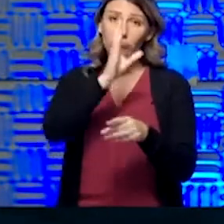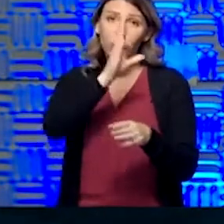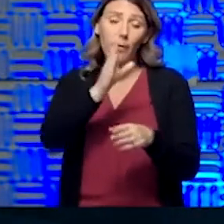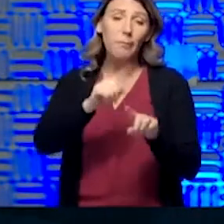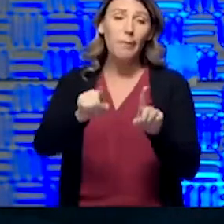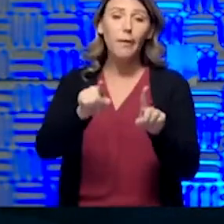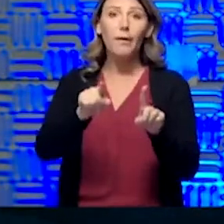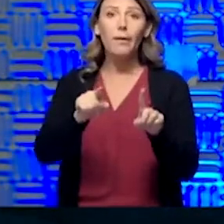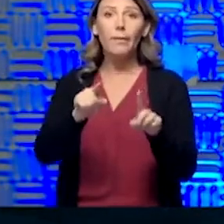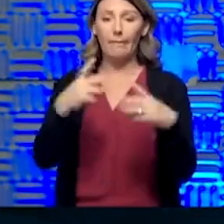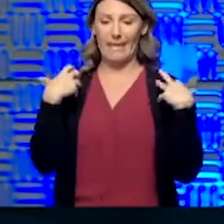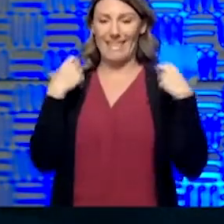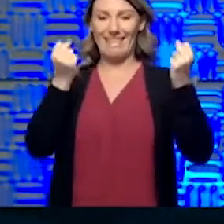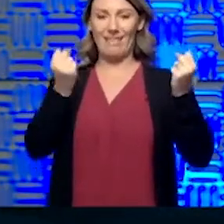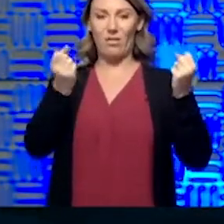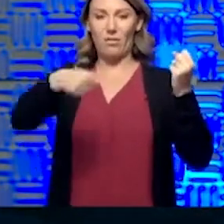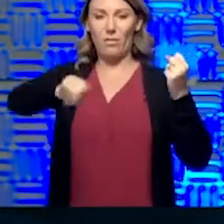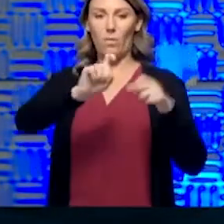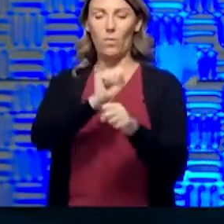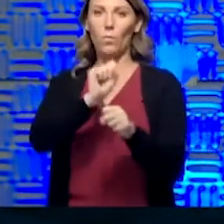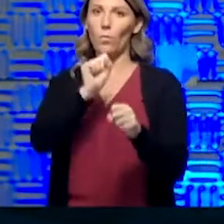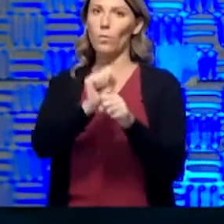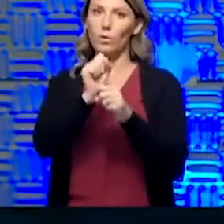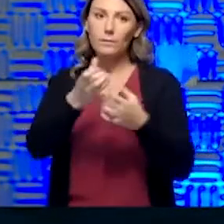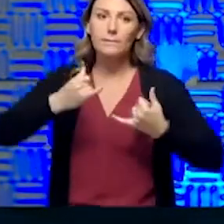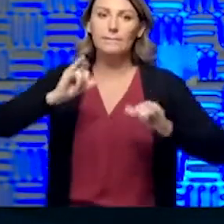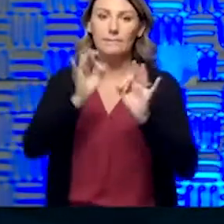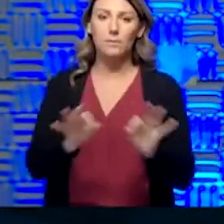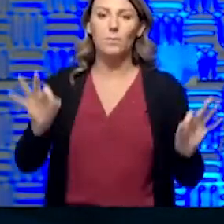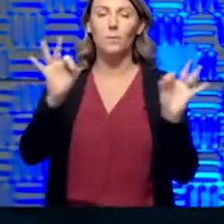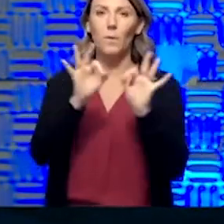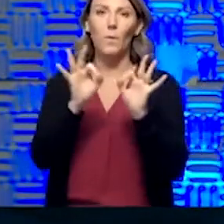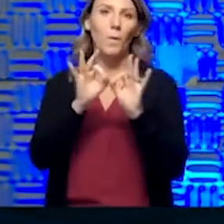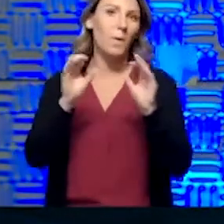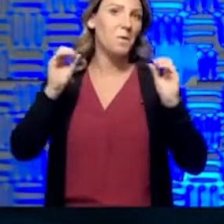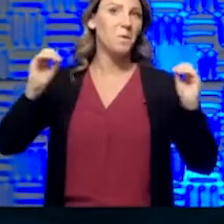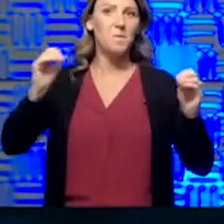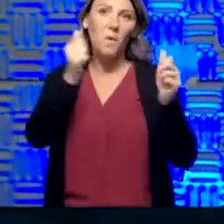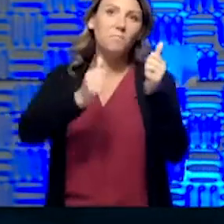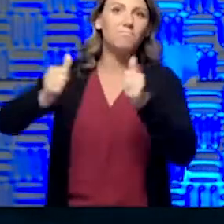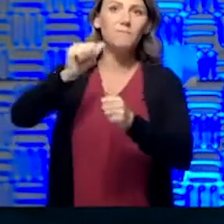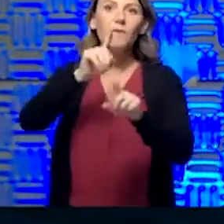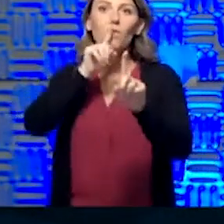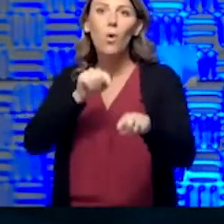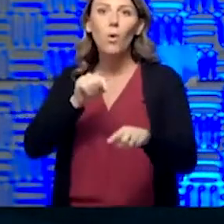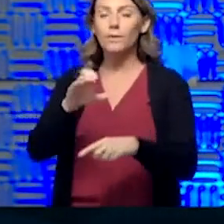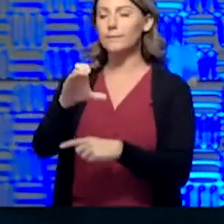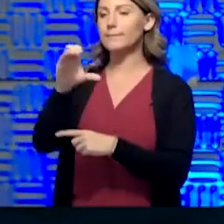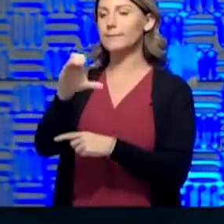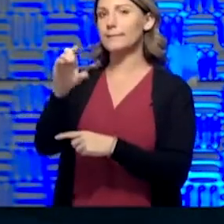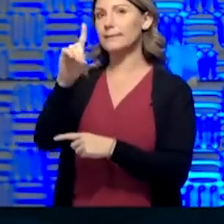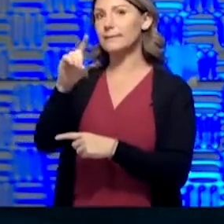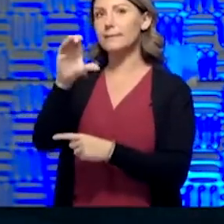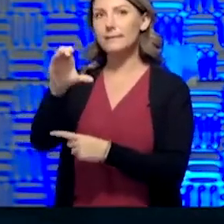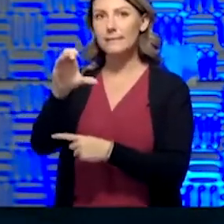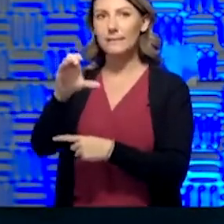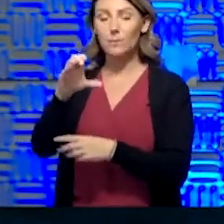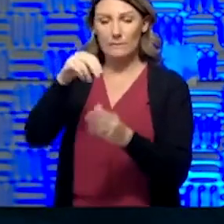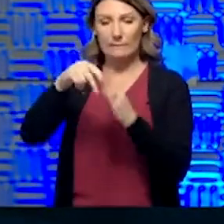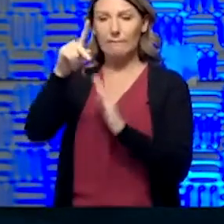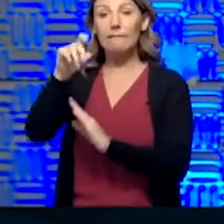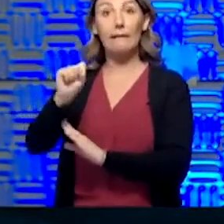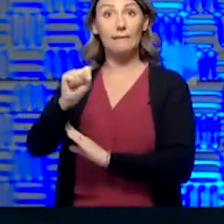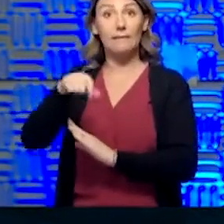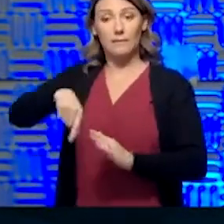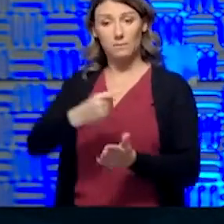health of those workers is still paramount. No executive order can make them healthy. The CDC, the Center for Disease Control, was in Kansas this week